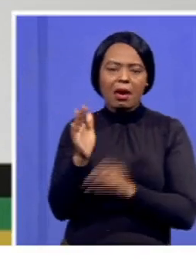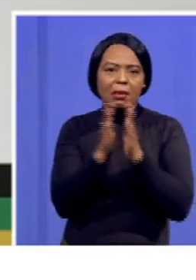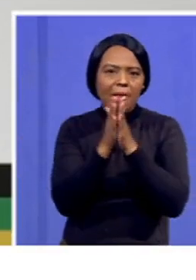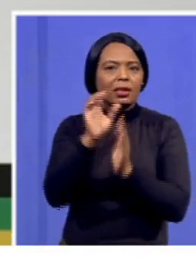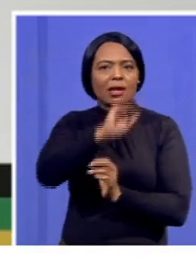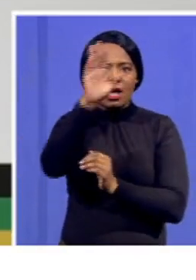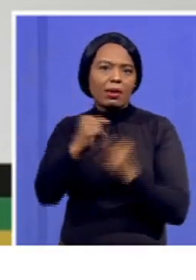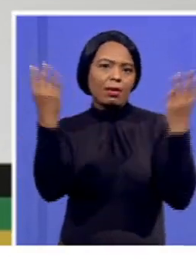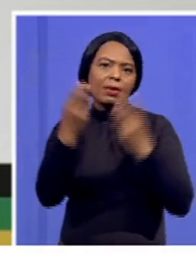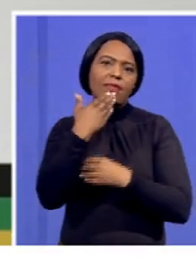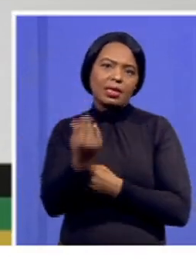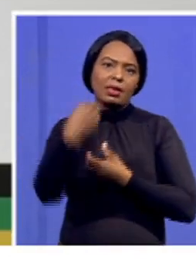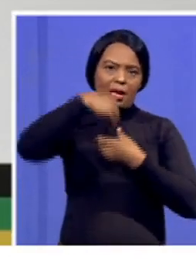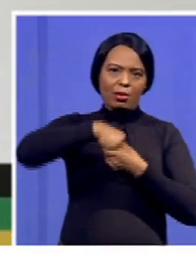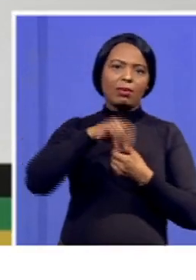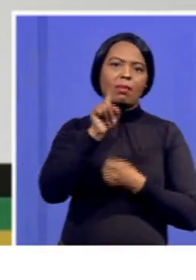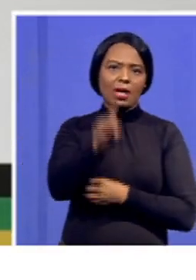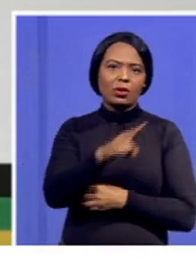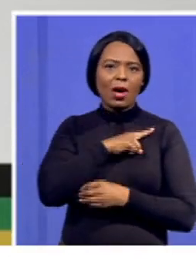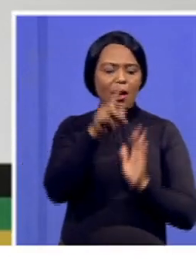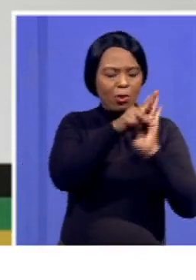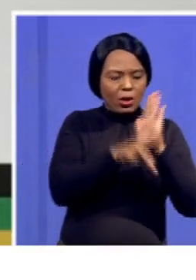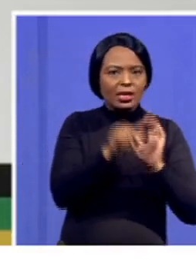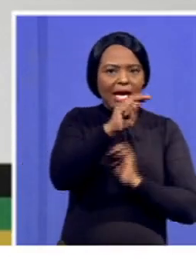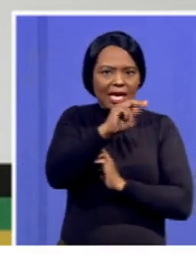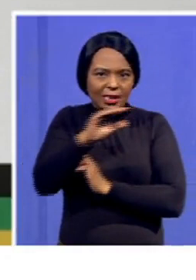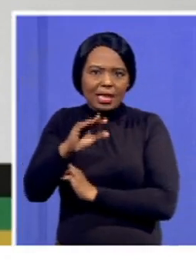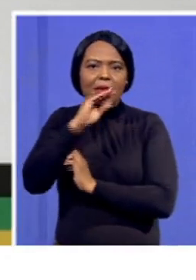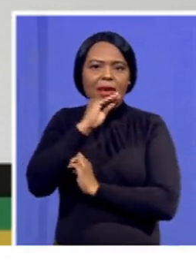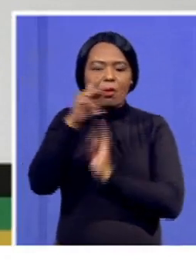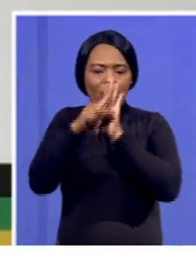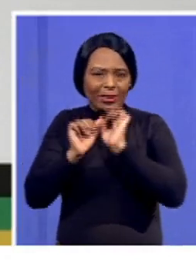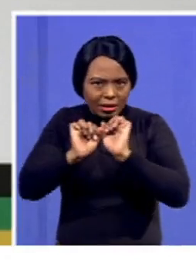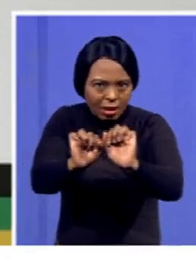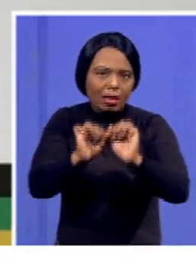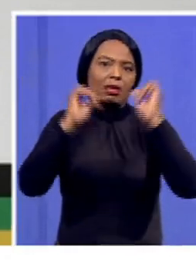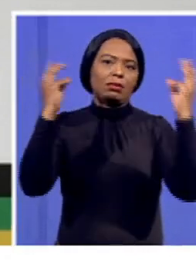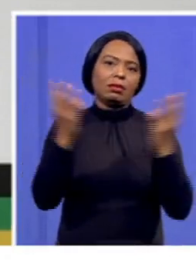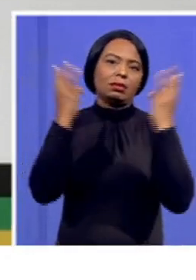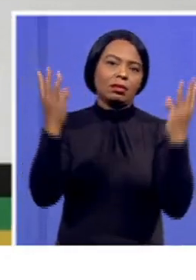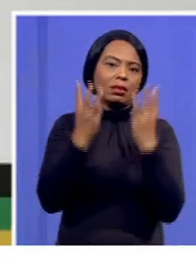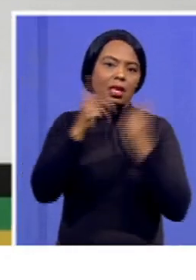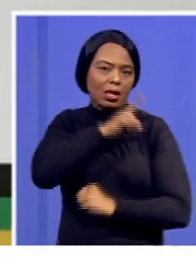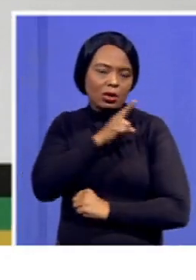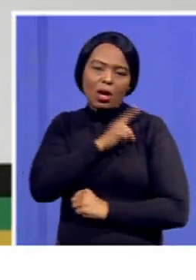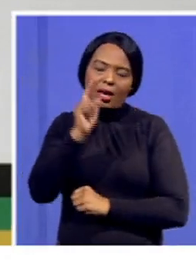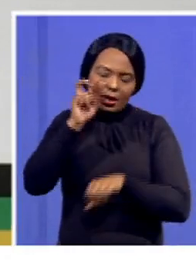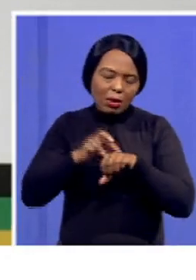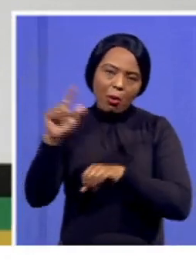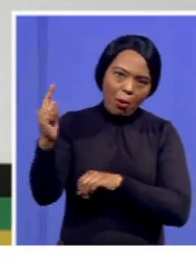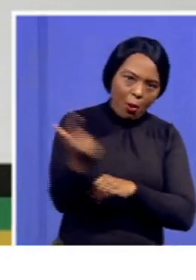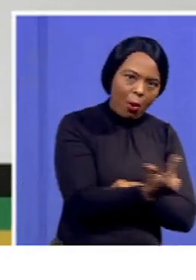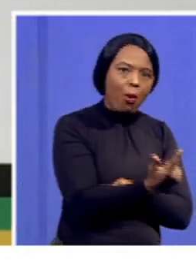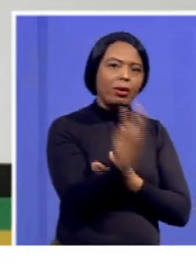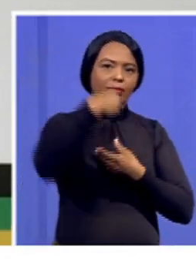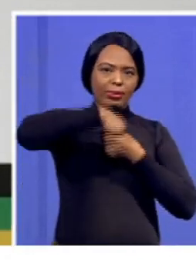this because policies of the NCs become policy of the country and therefore it is at this point that we need everyone to come on board. So the